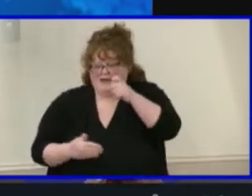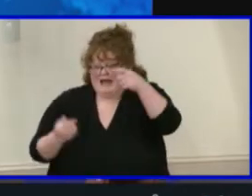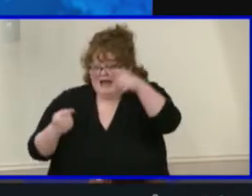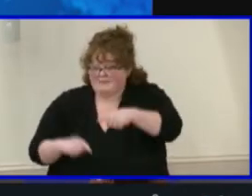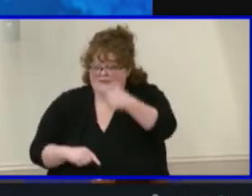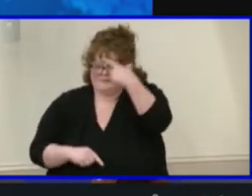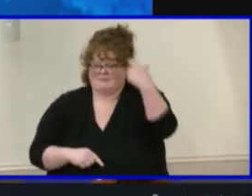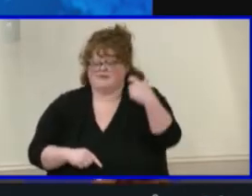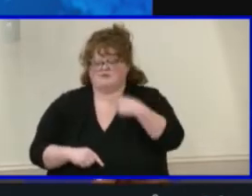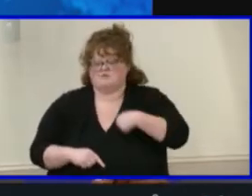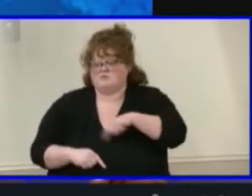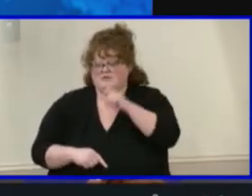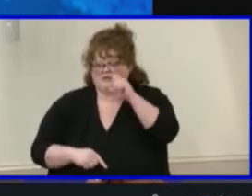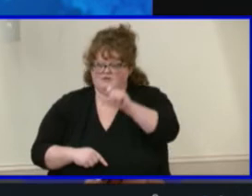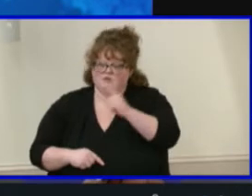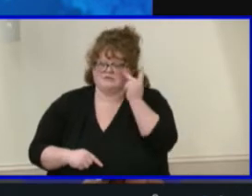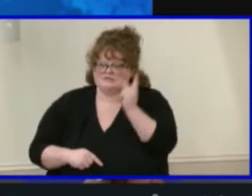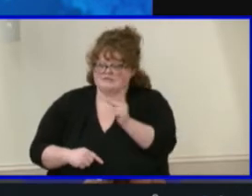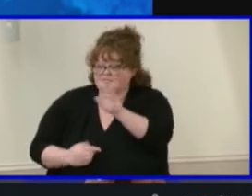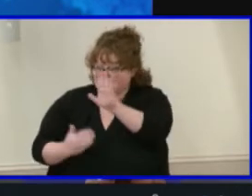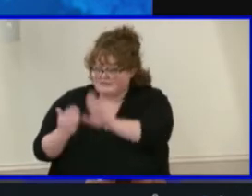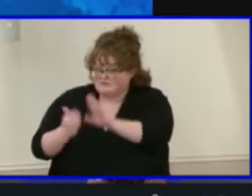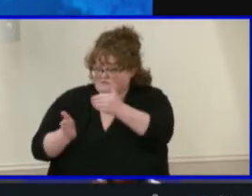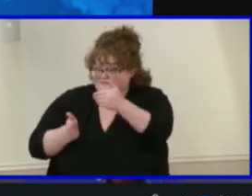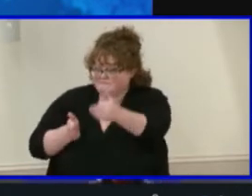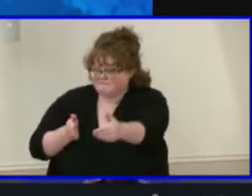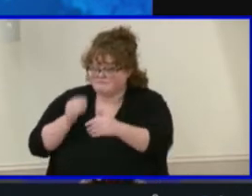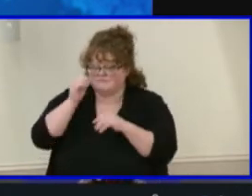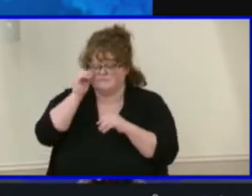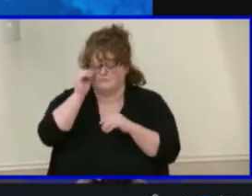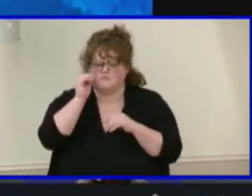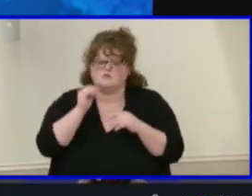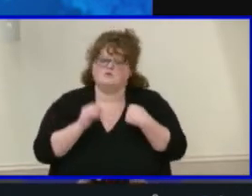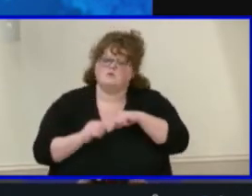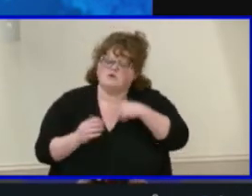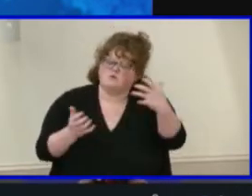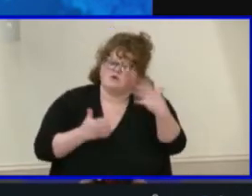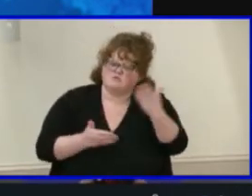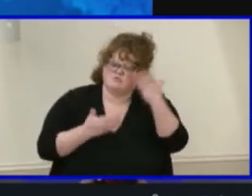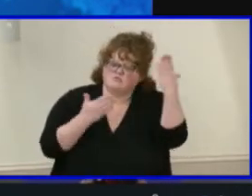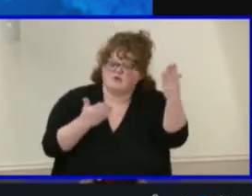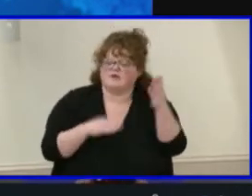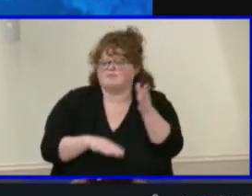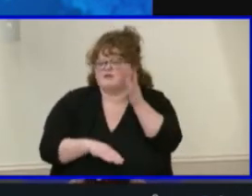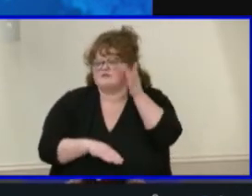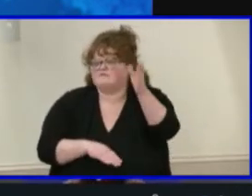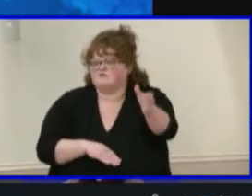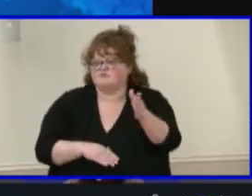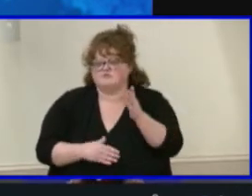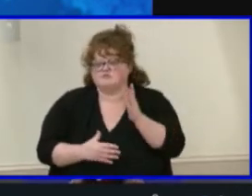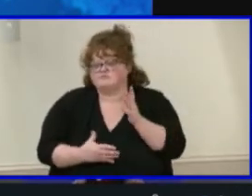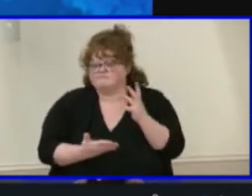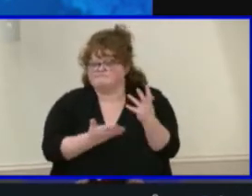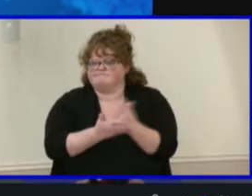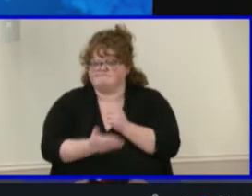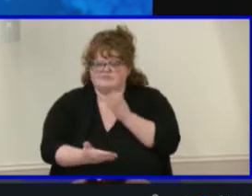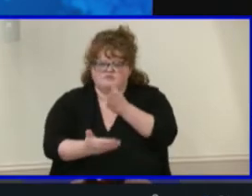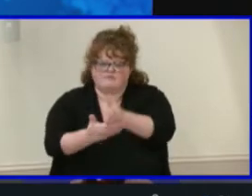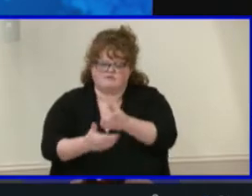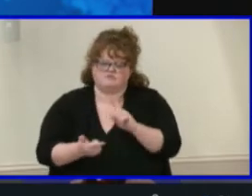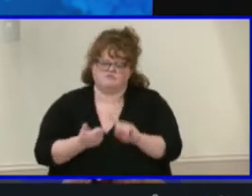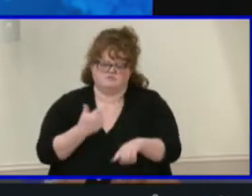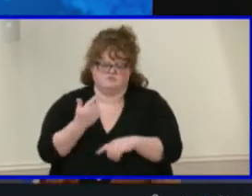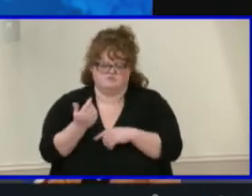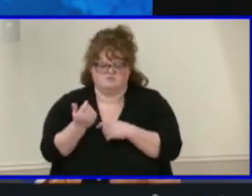interaction. This data will help our committee to make recommendations for further interventions to support or